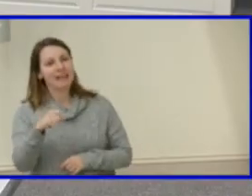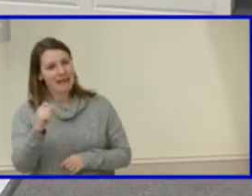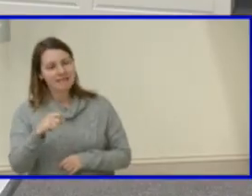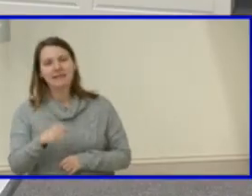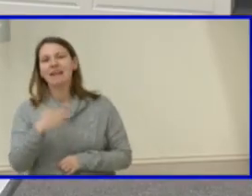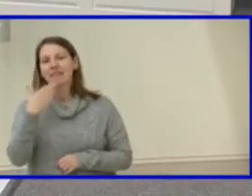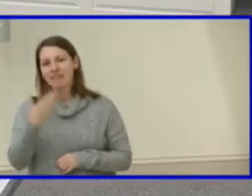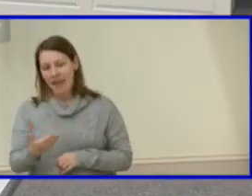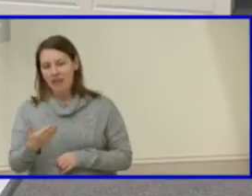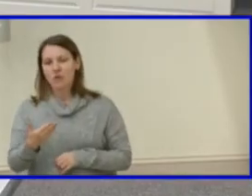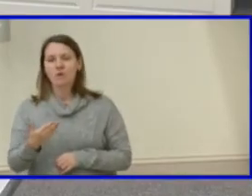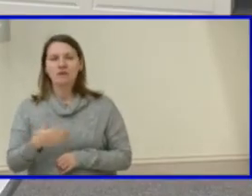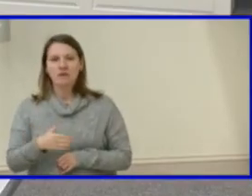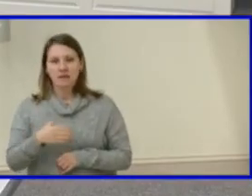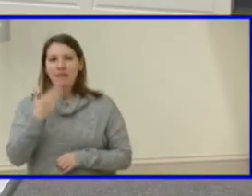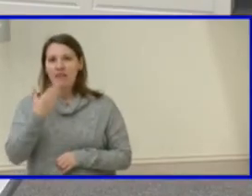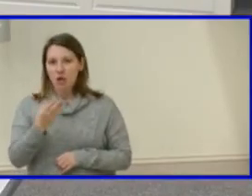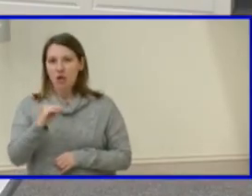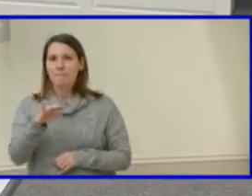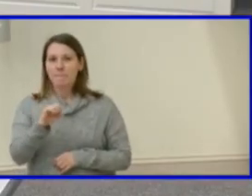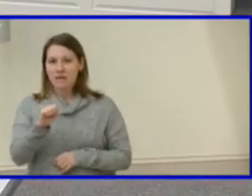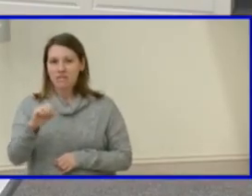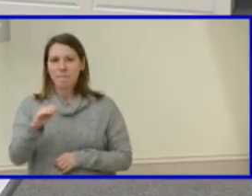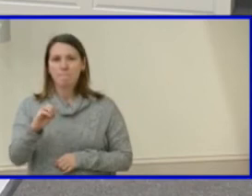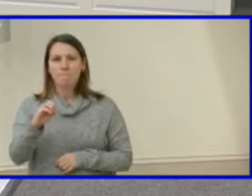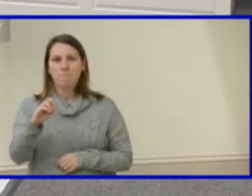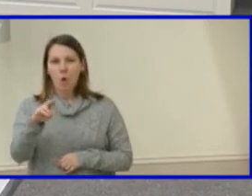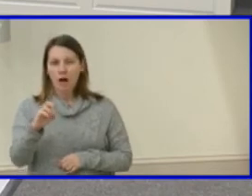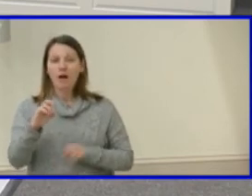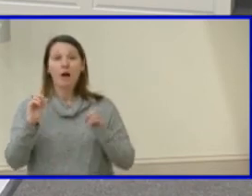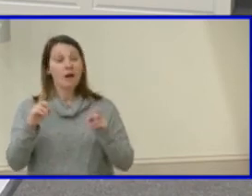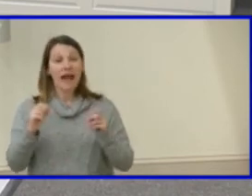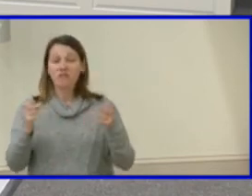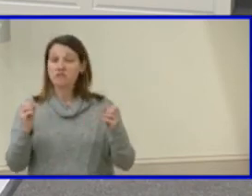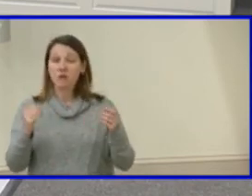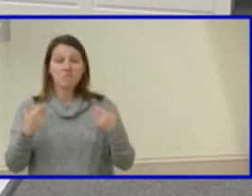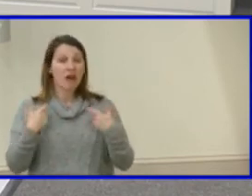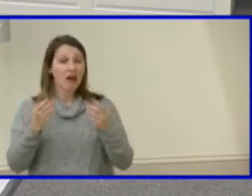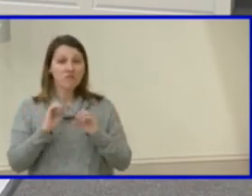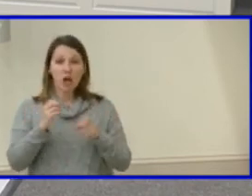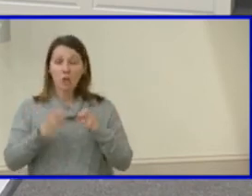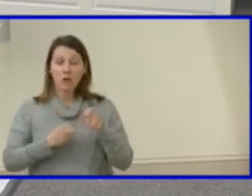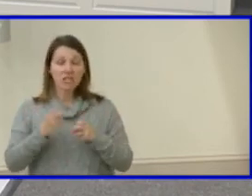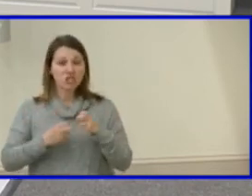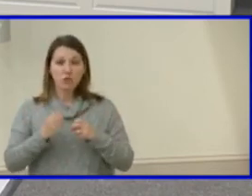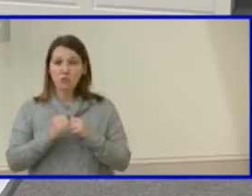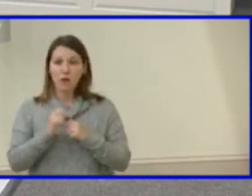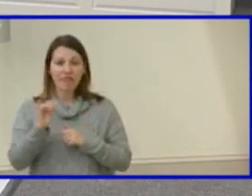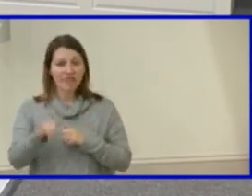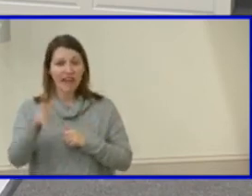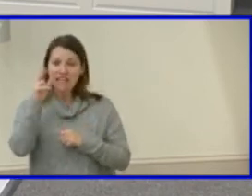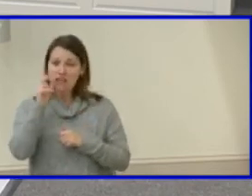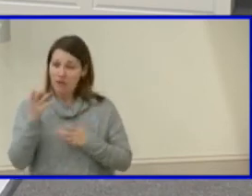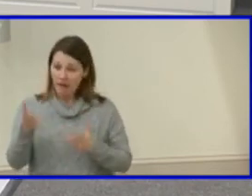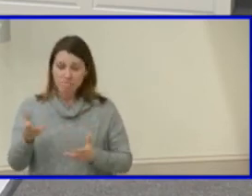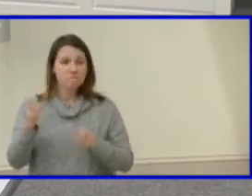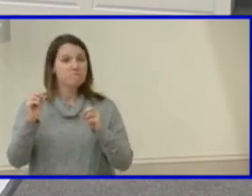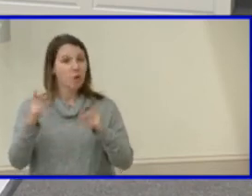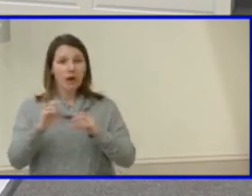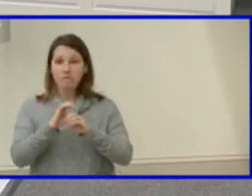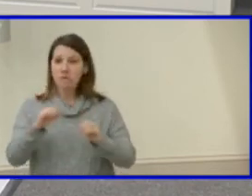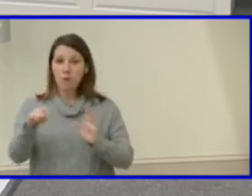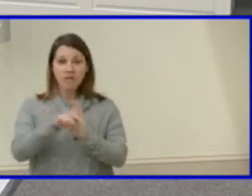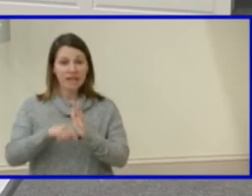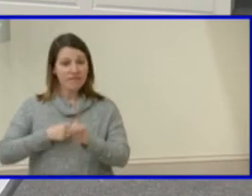and thank you as well uh miss moore so mrs ogburn i don't have any issues with it at all you know hearing that there aren't going to be any negative